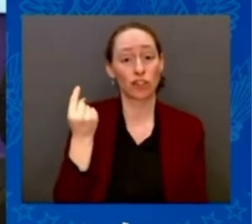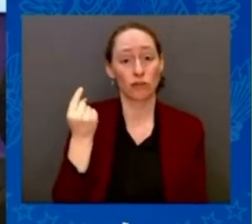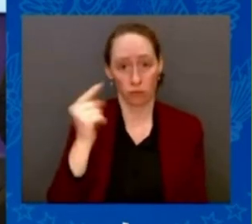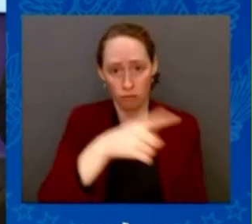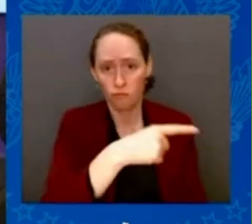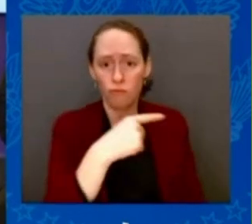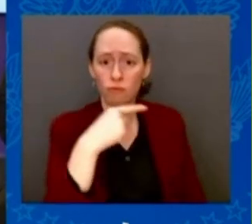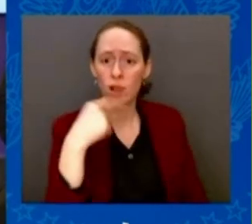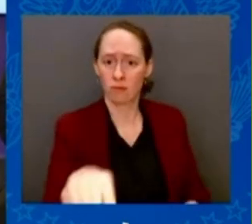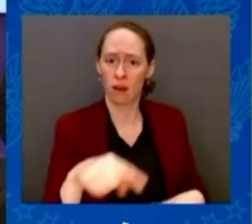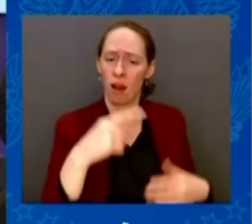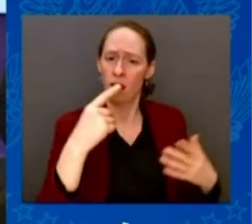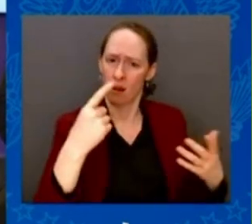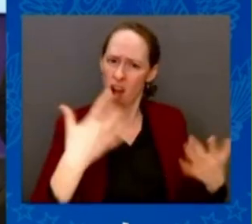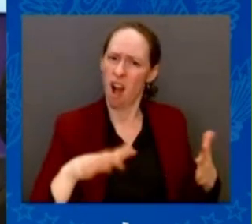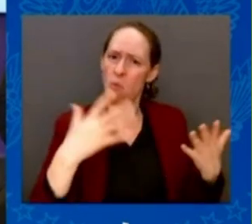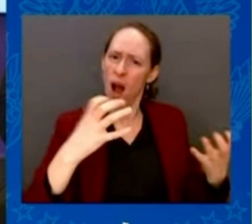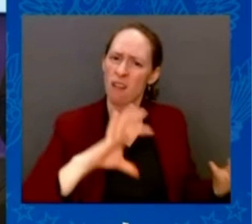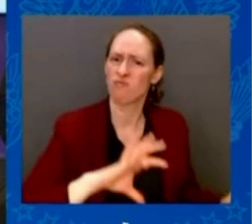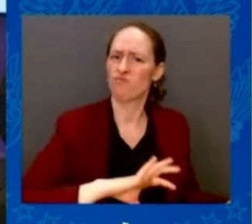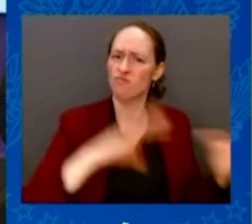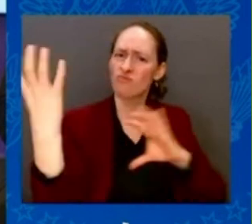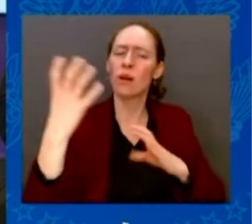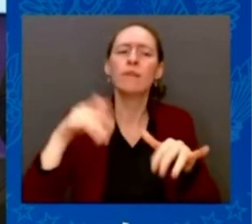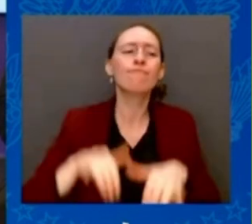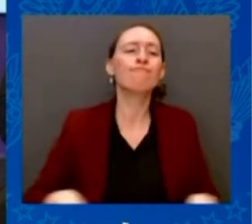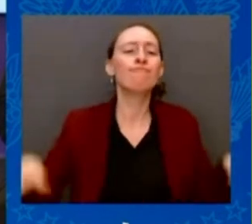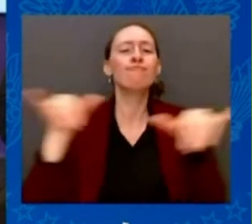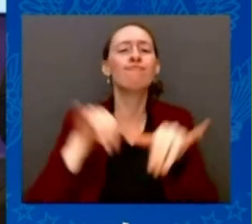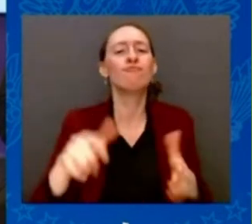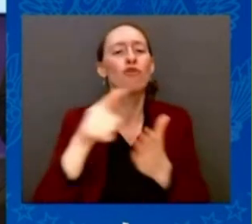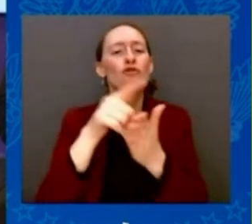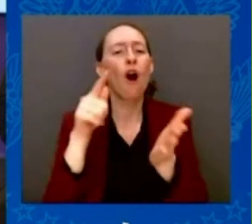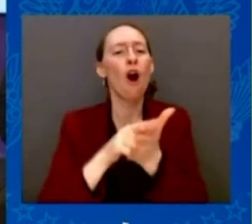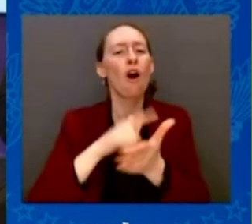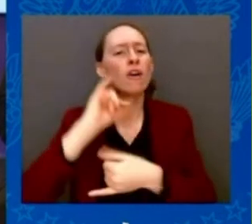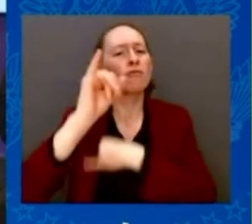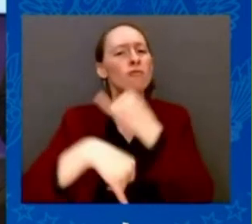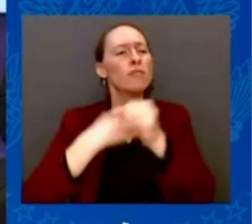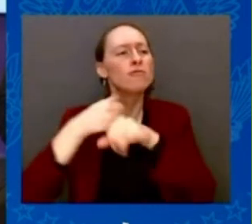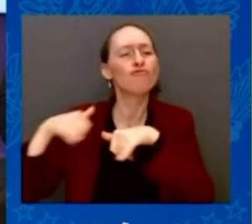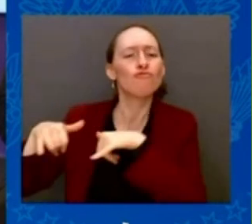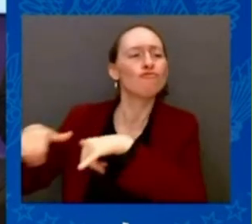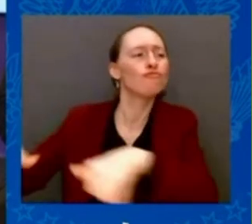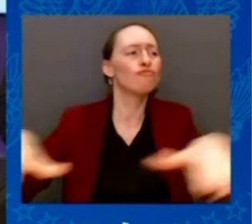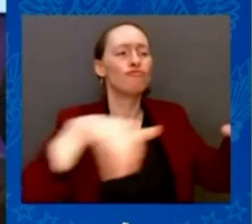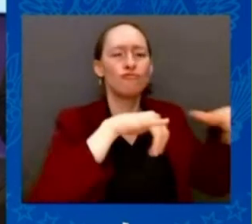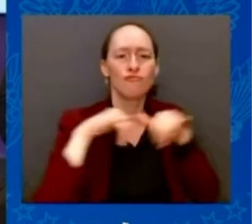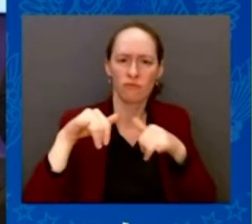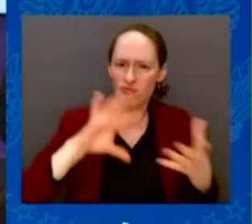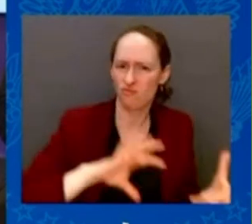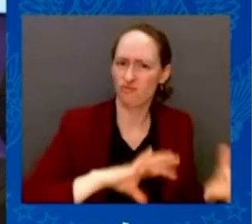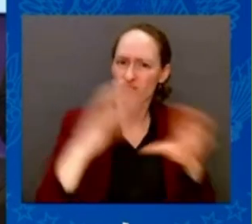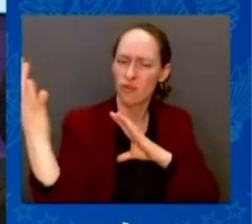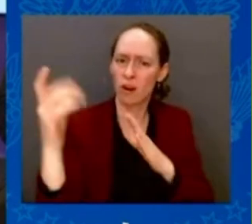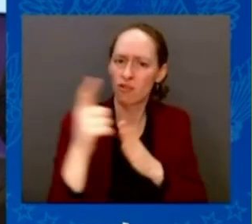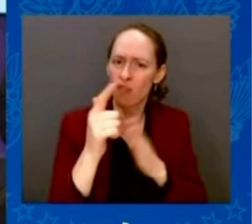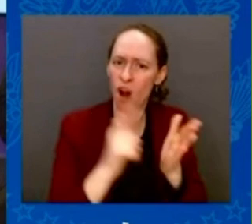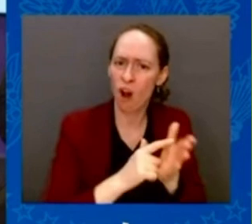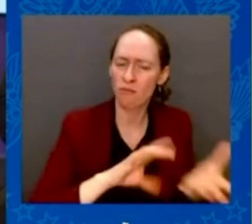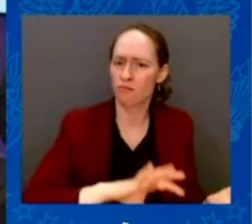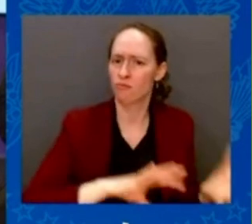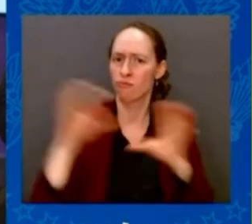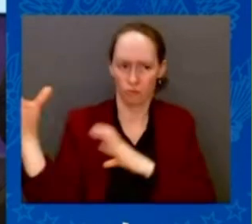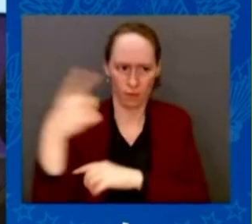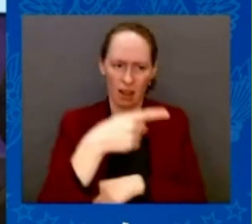Russia is acting on a pattern of aggressive conduct, which we have already